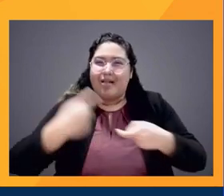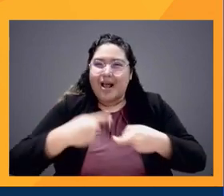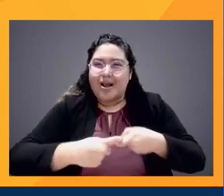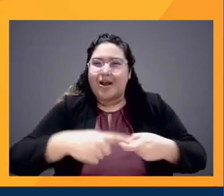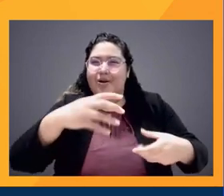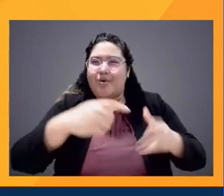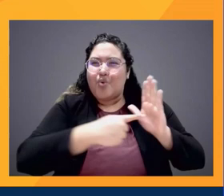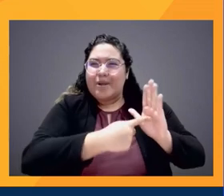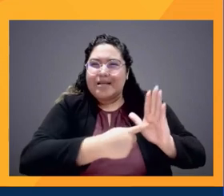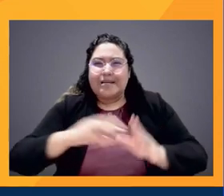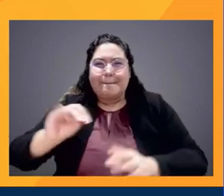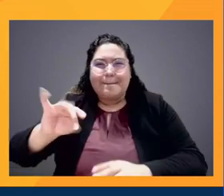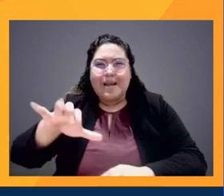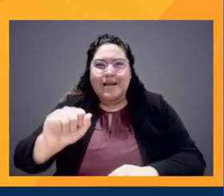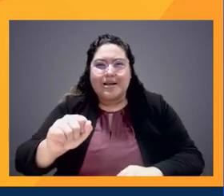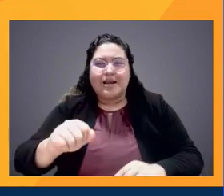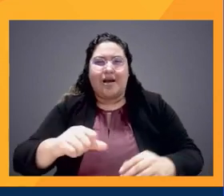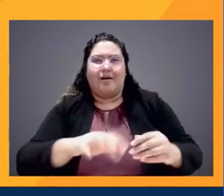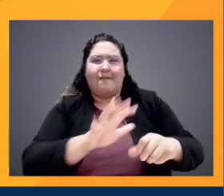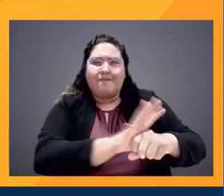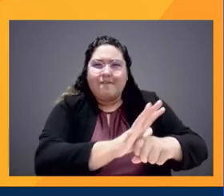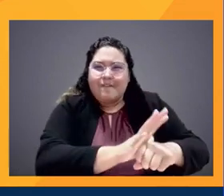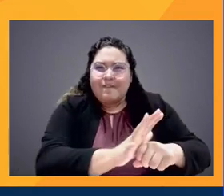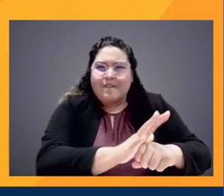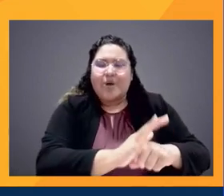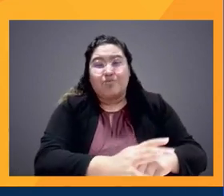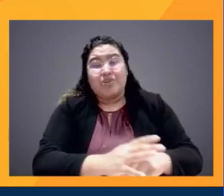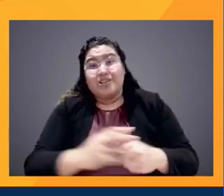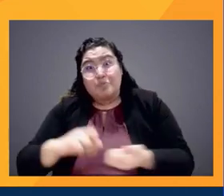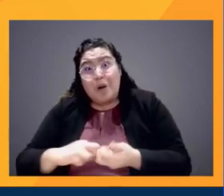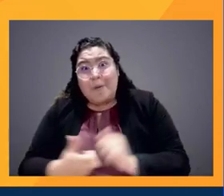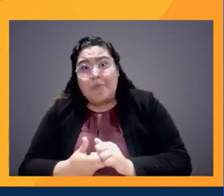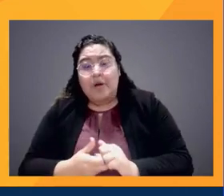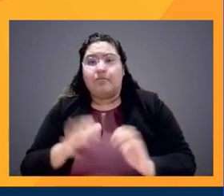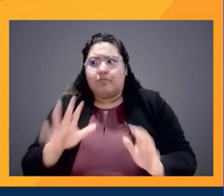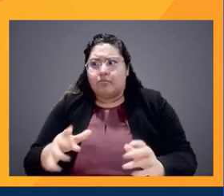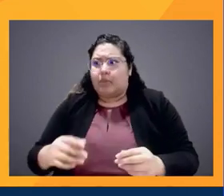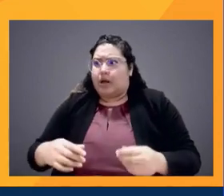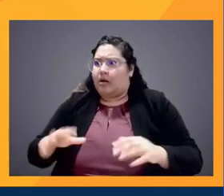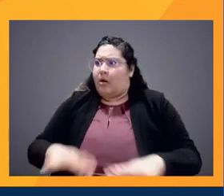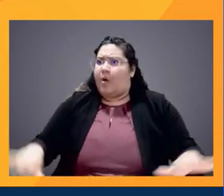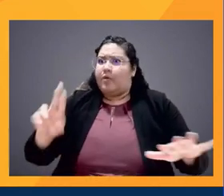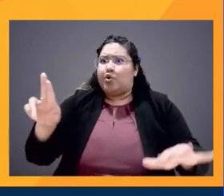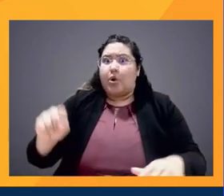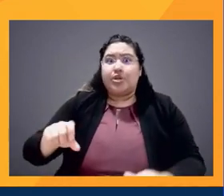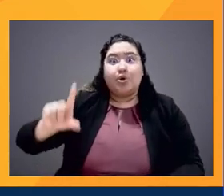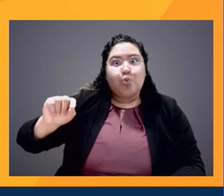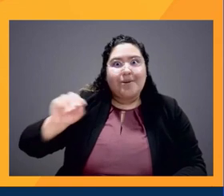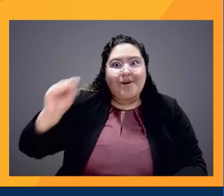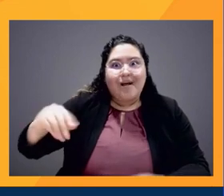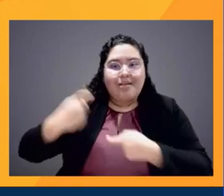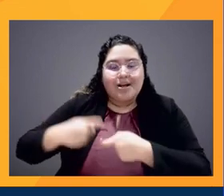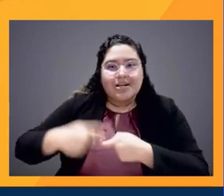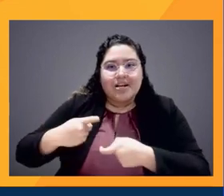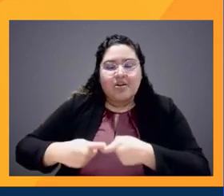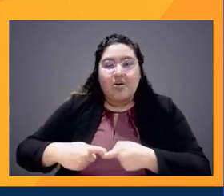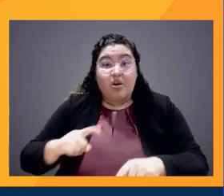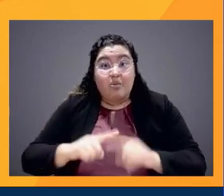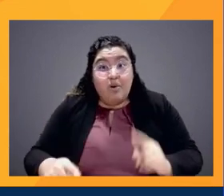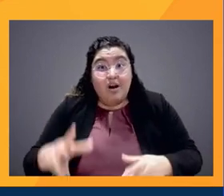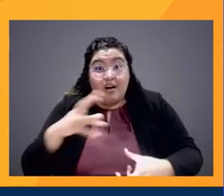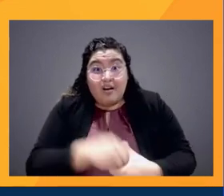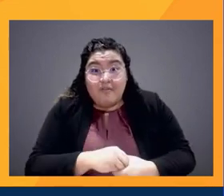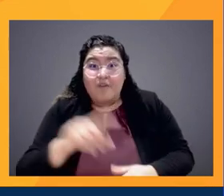Latinos are nearly 20% of the U.S. population, but we're mostly invisible from the image-defining and narrative-creating